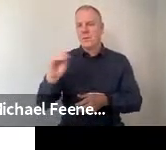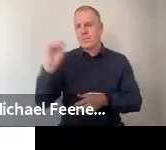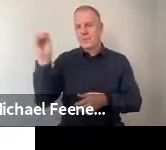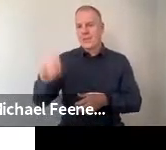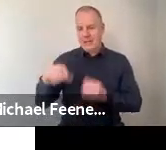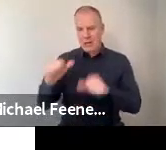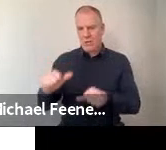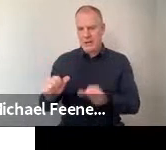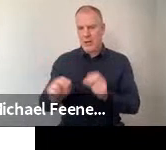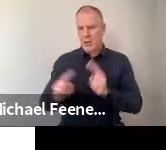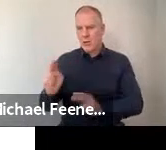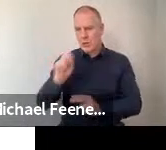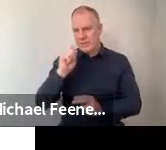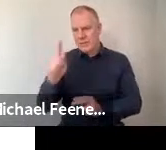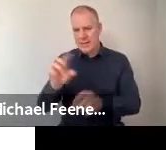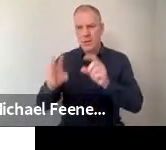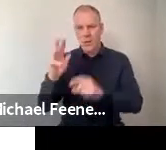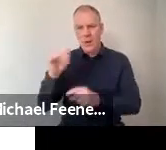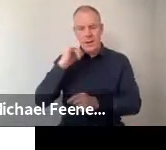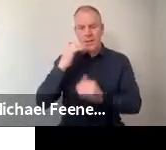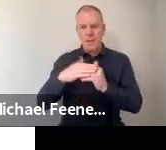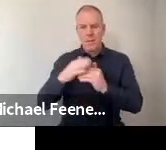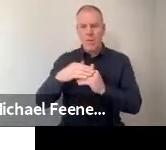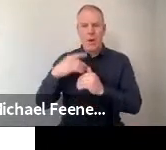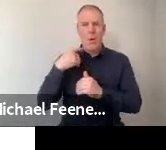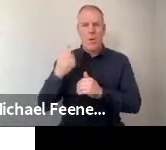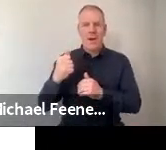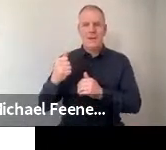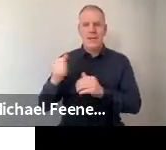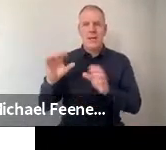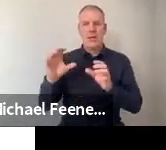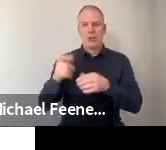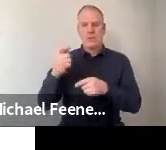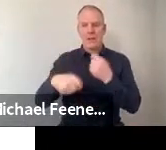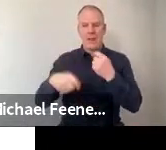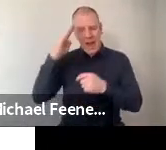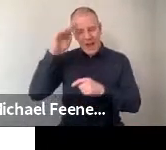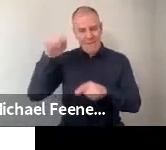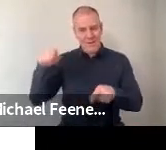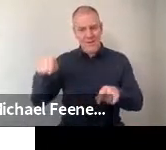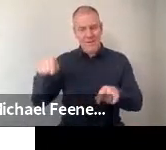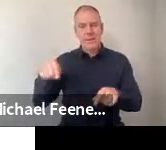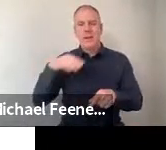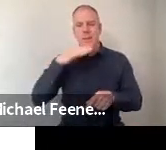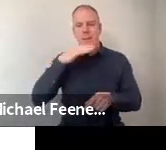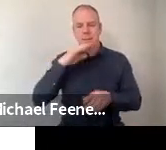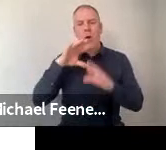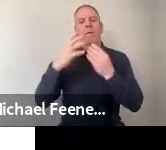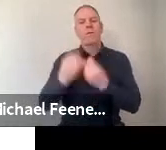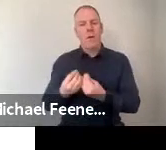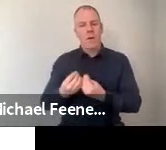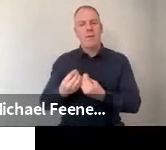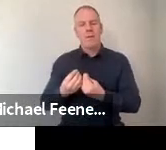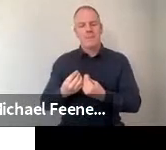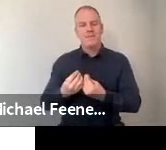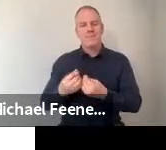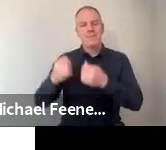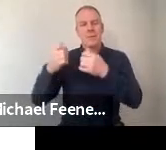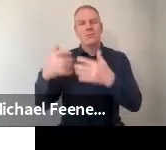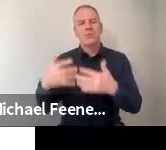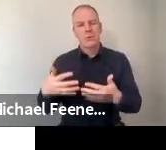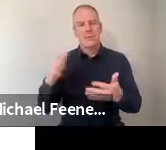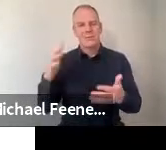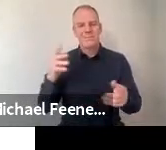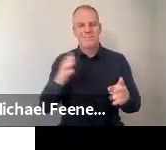because there are a lot more white ethnic groups in Ireland than other ethnic groups, that meant that overall the results